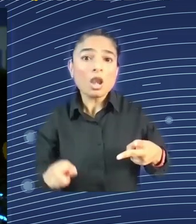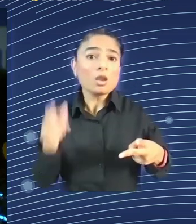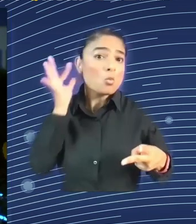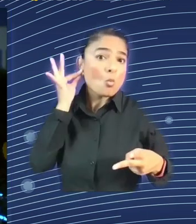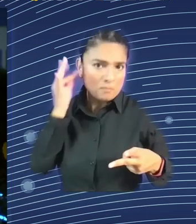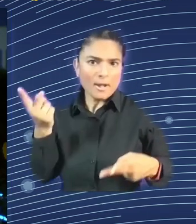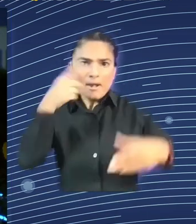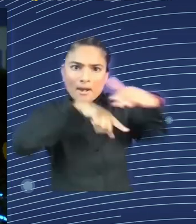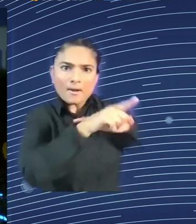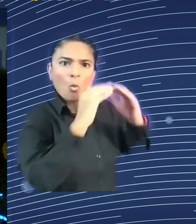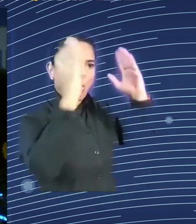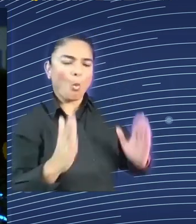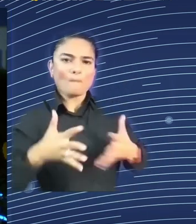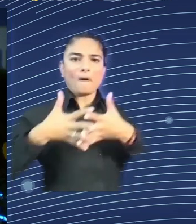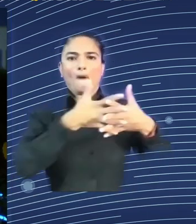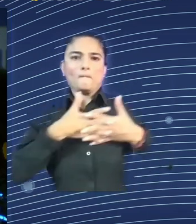machines,